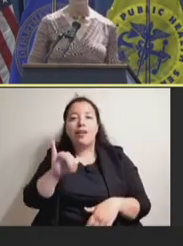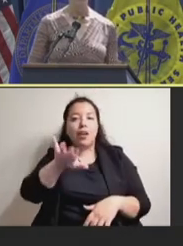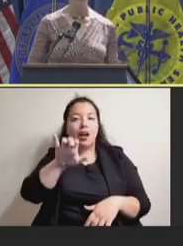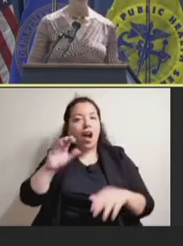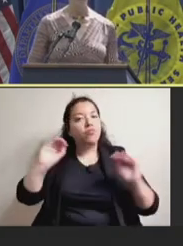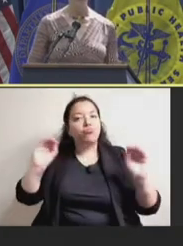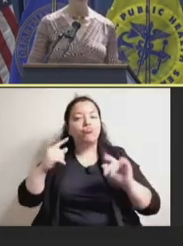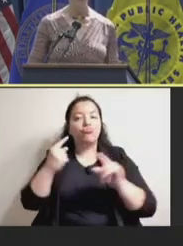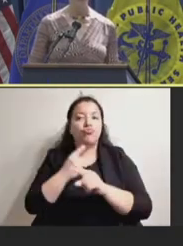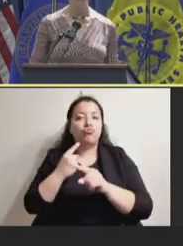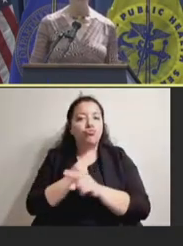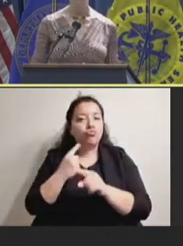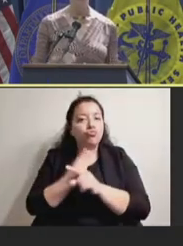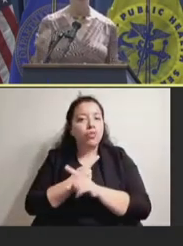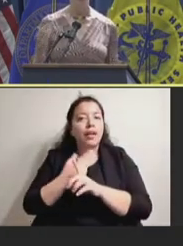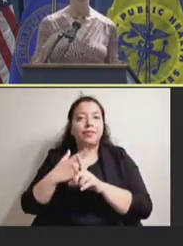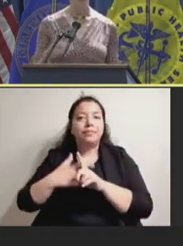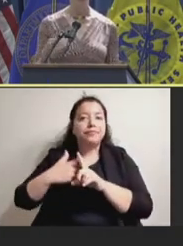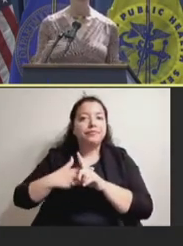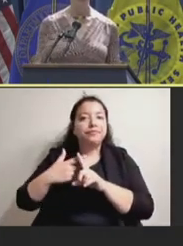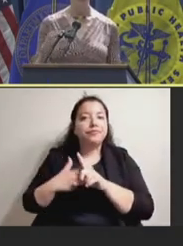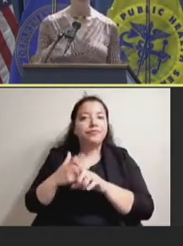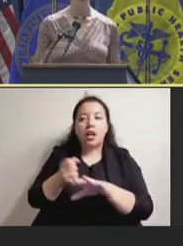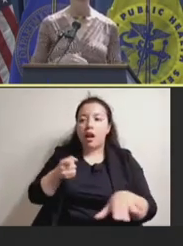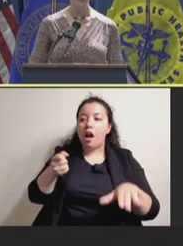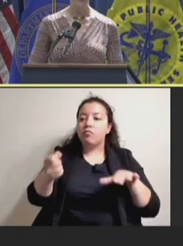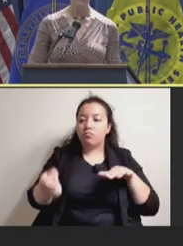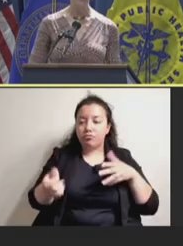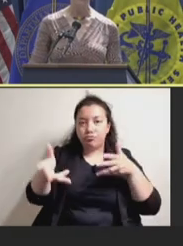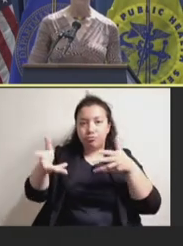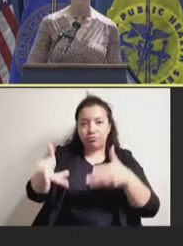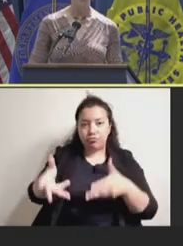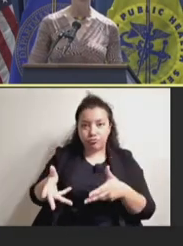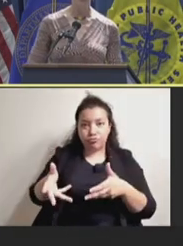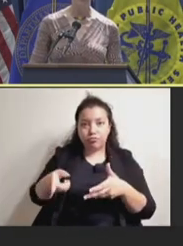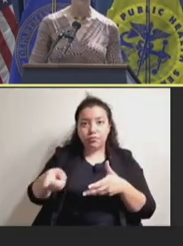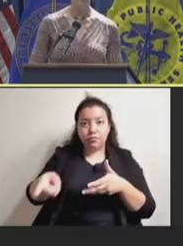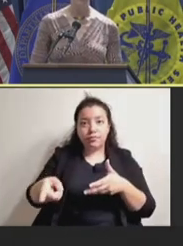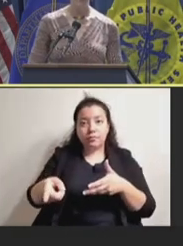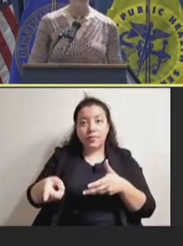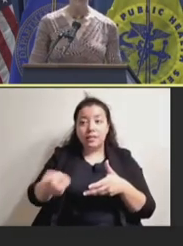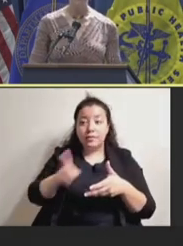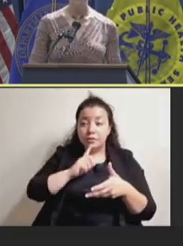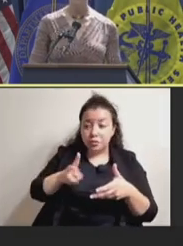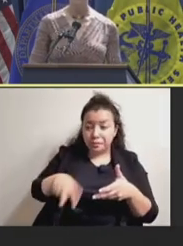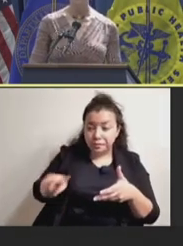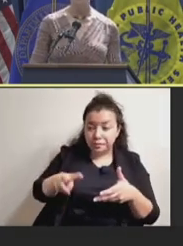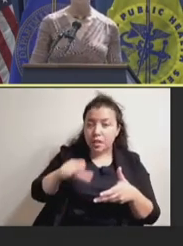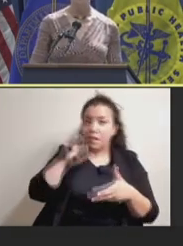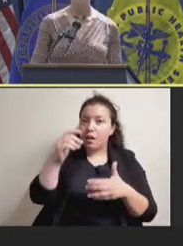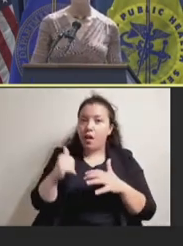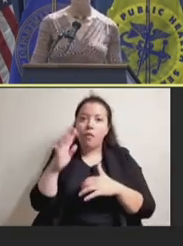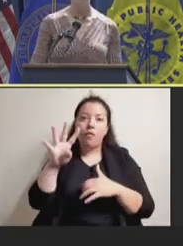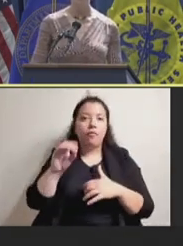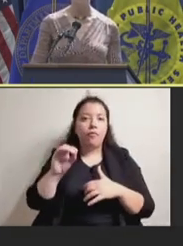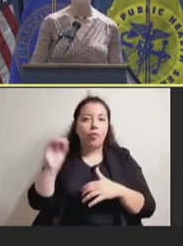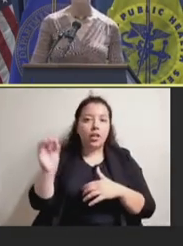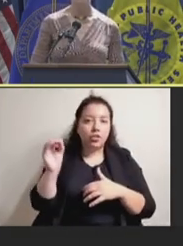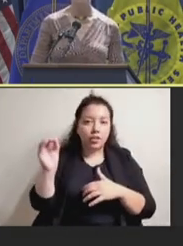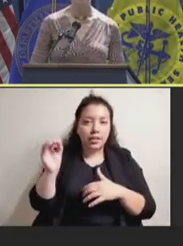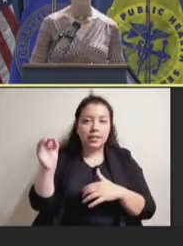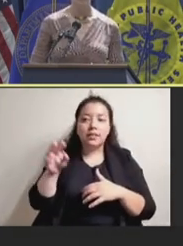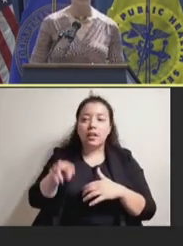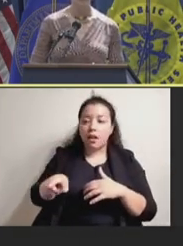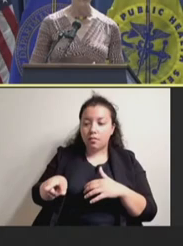ambient conditions, which are monitored to make sure that they don't exceed 40 degrees. And it just really eases